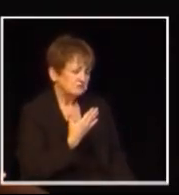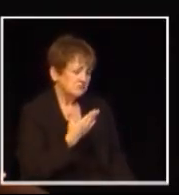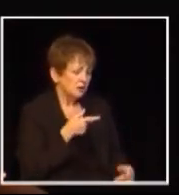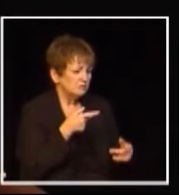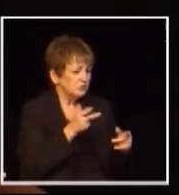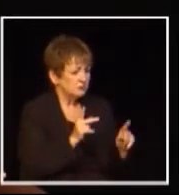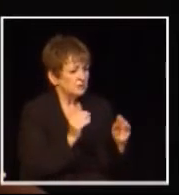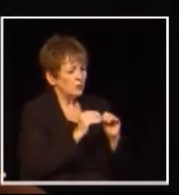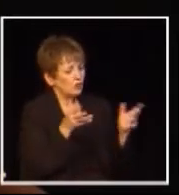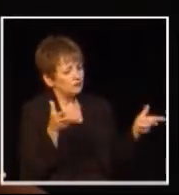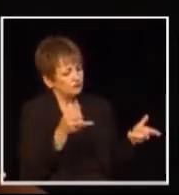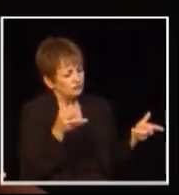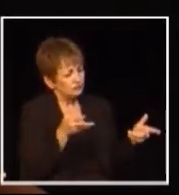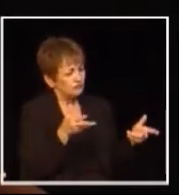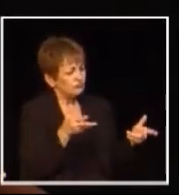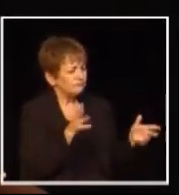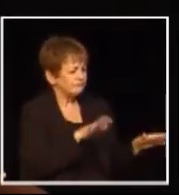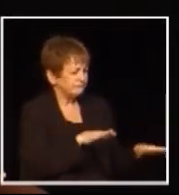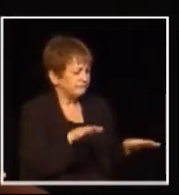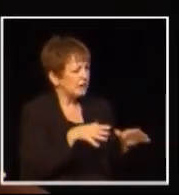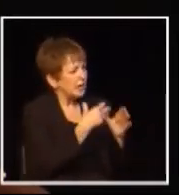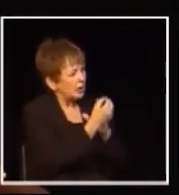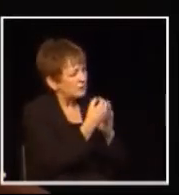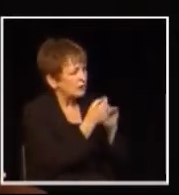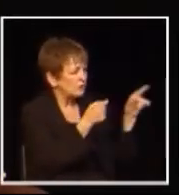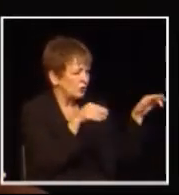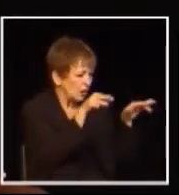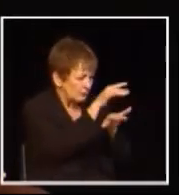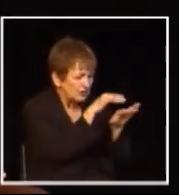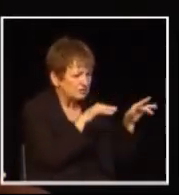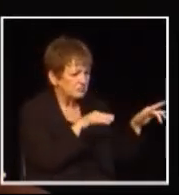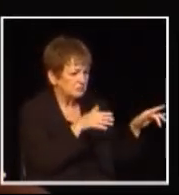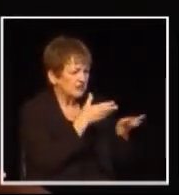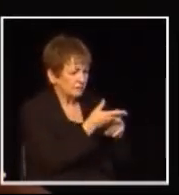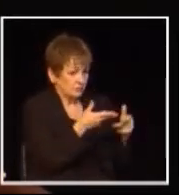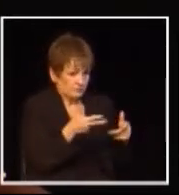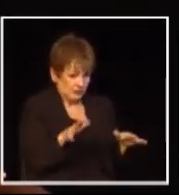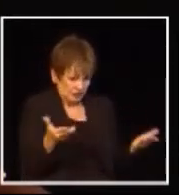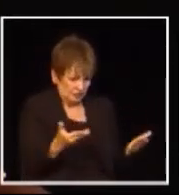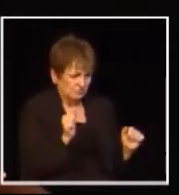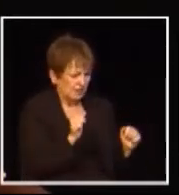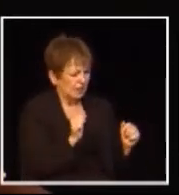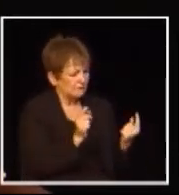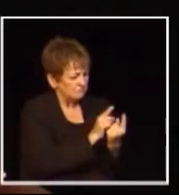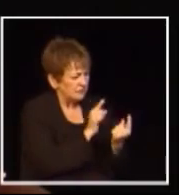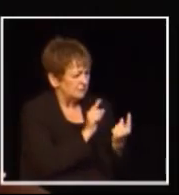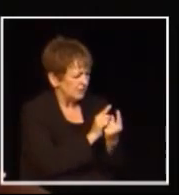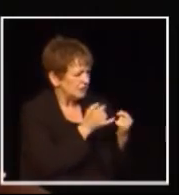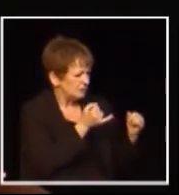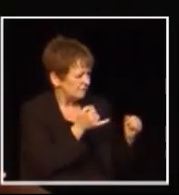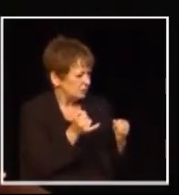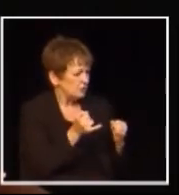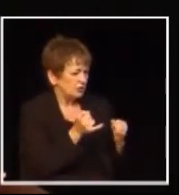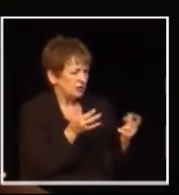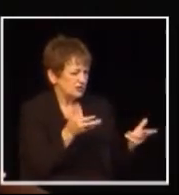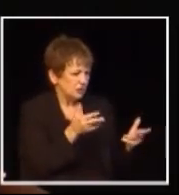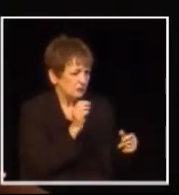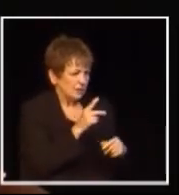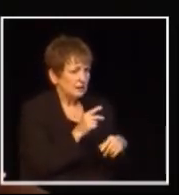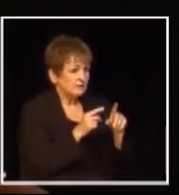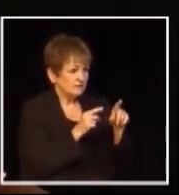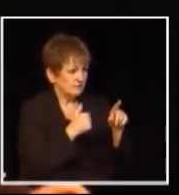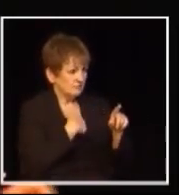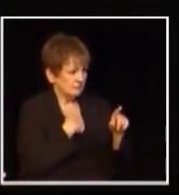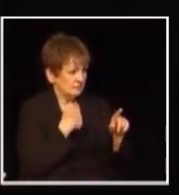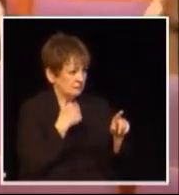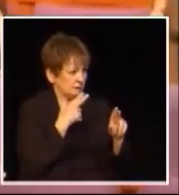entertain a informal discussion you might want to have with them either here or out in the lobby afterwards go ahead